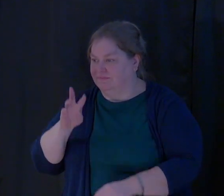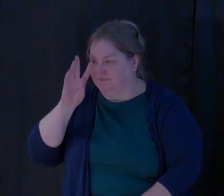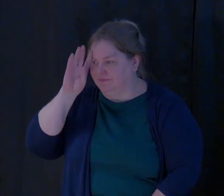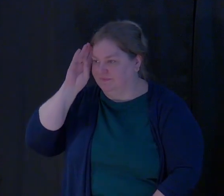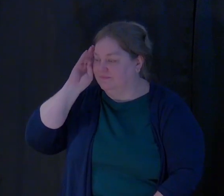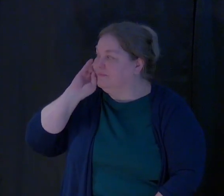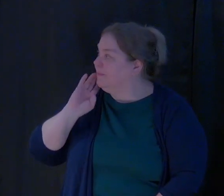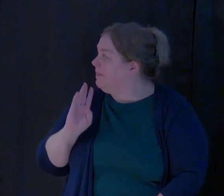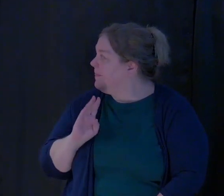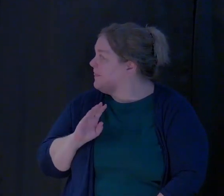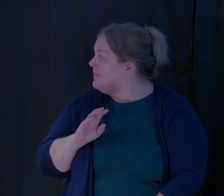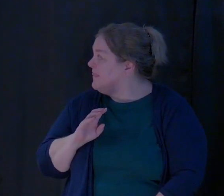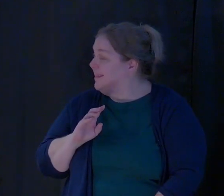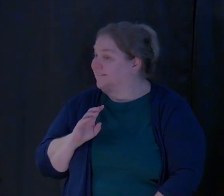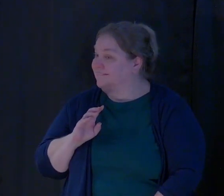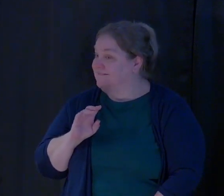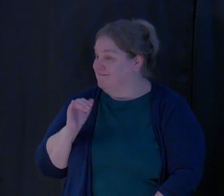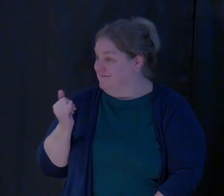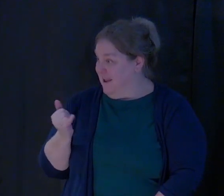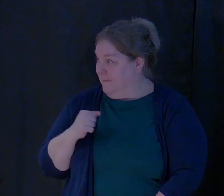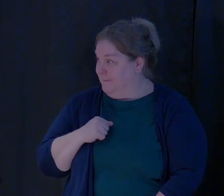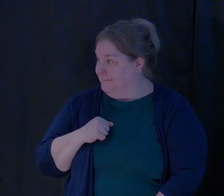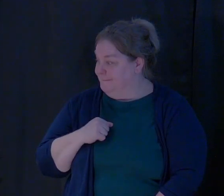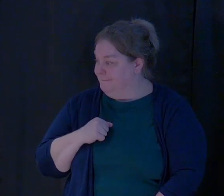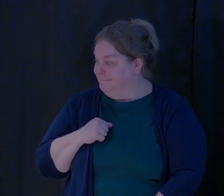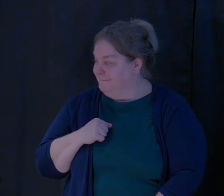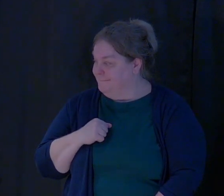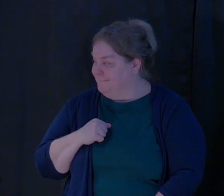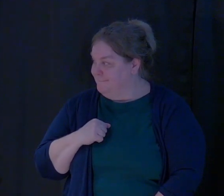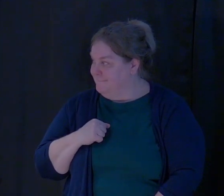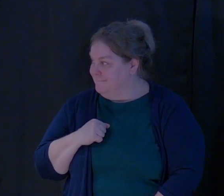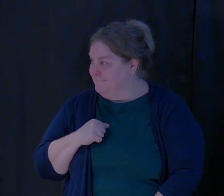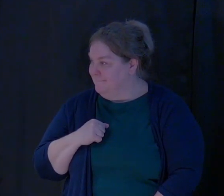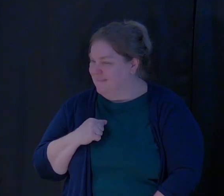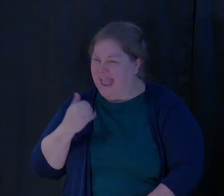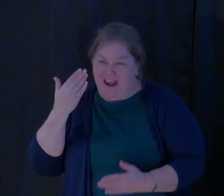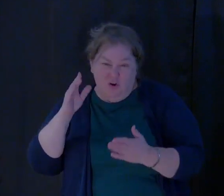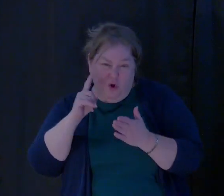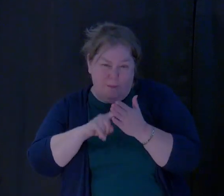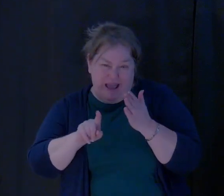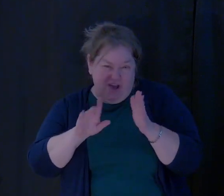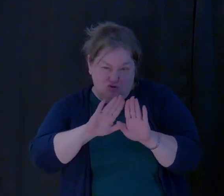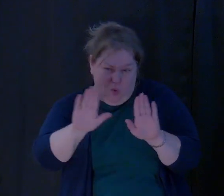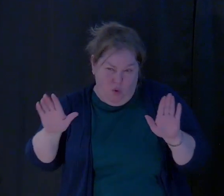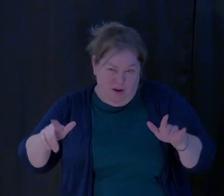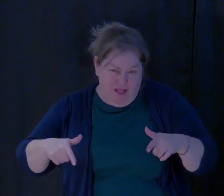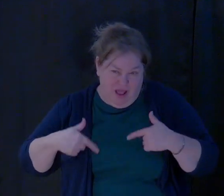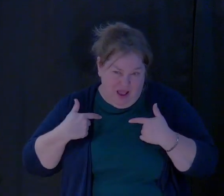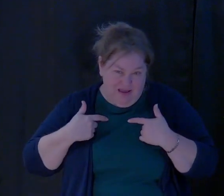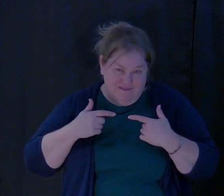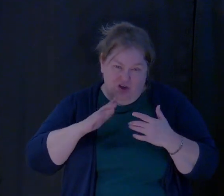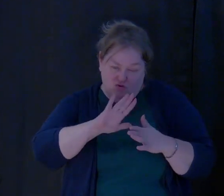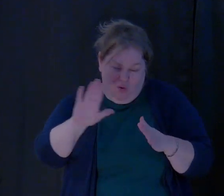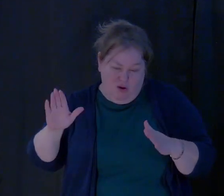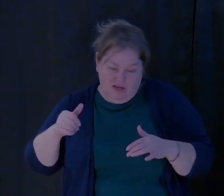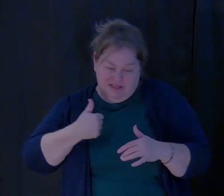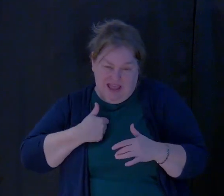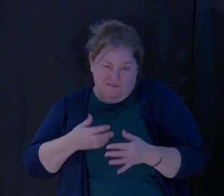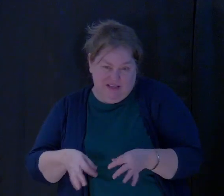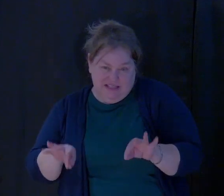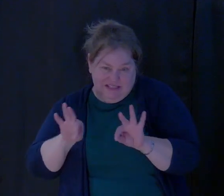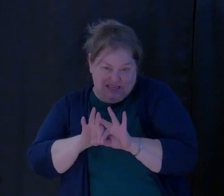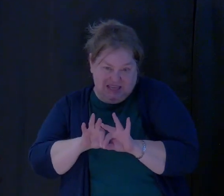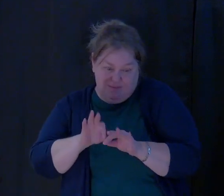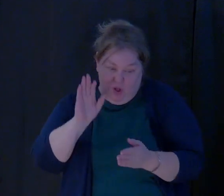Now, that right there, I don't know where you're at in this life of self-esteem levels of